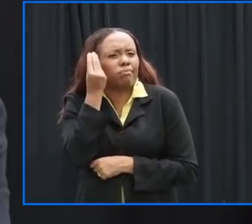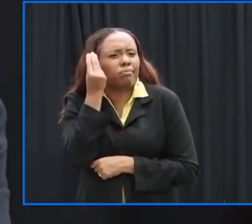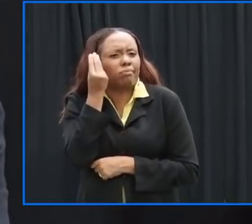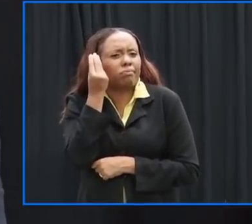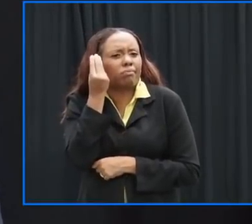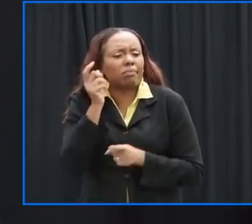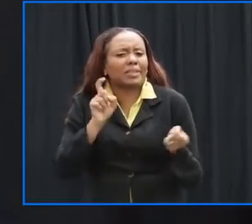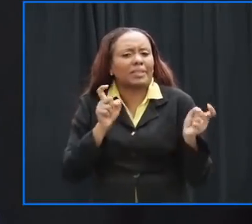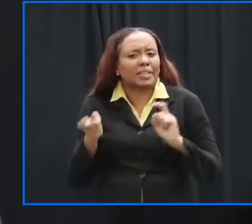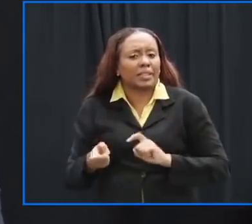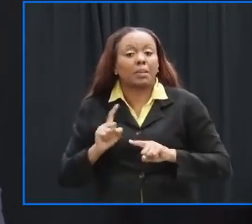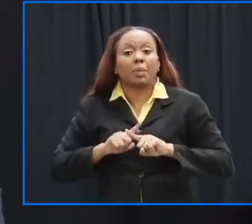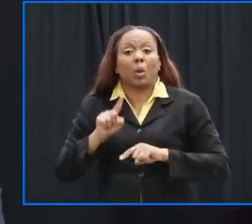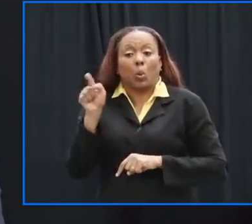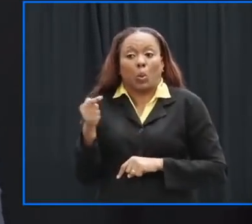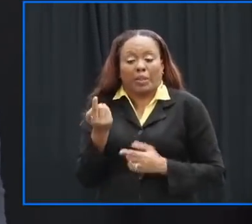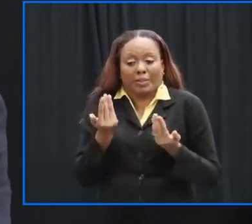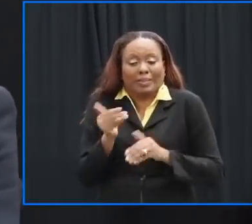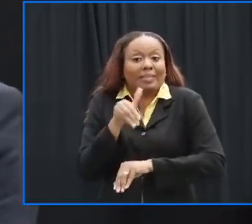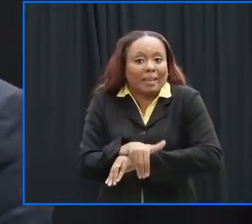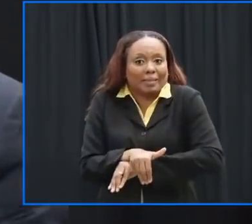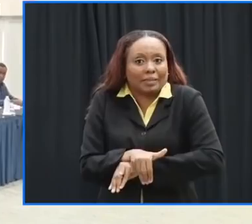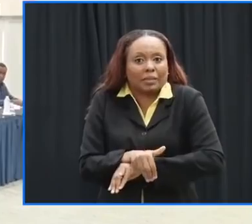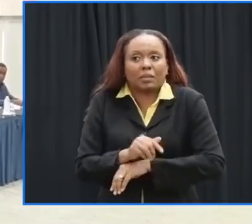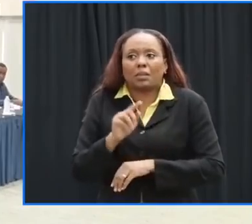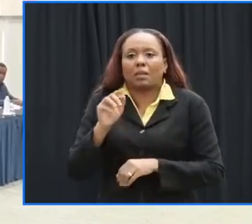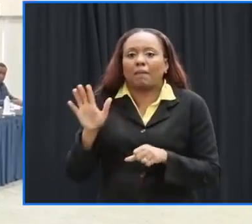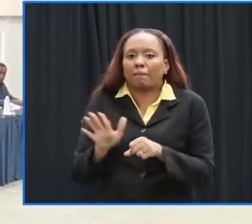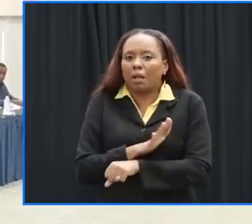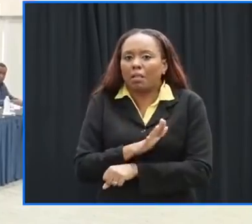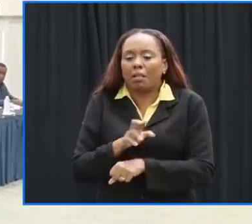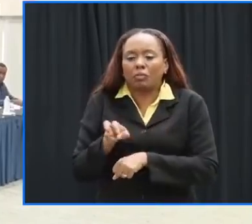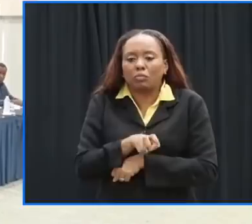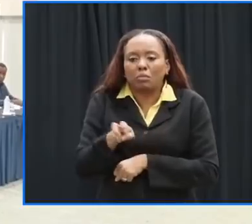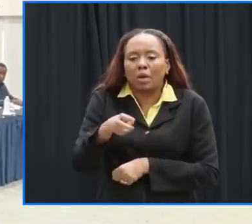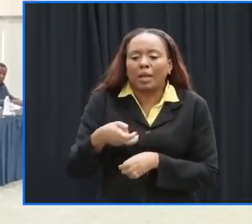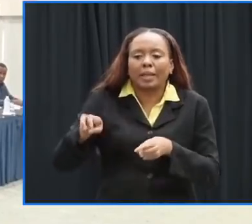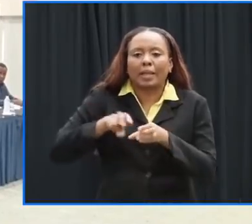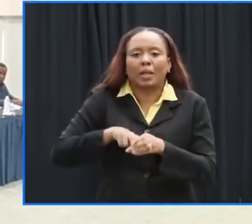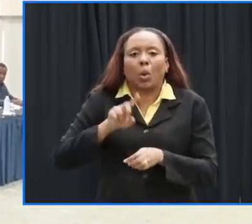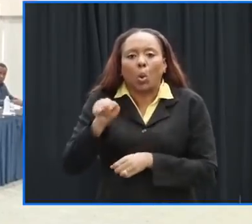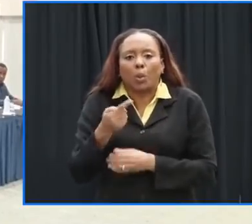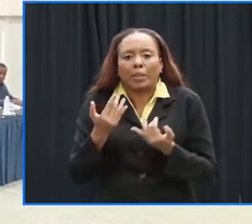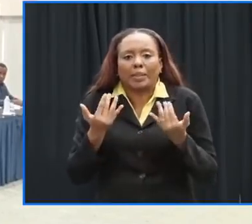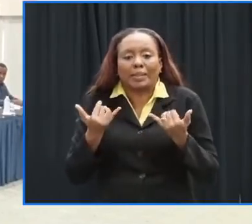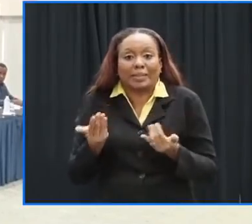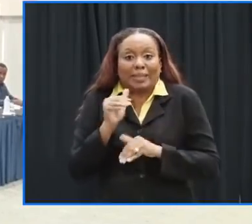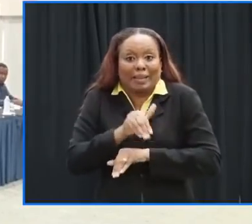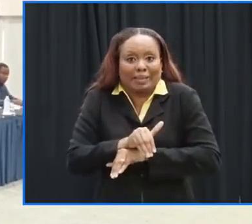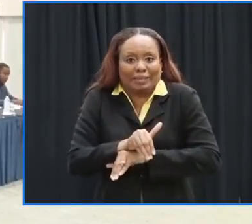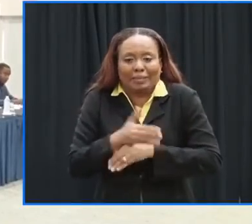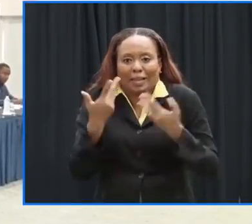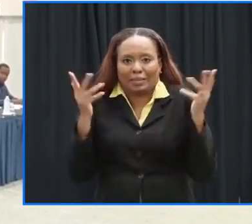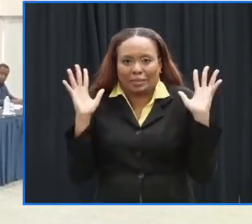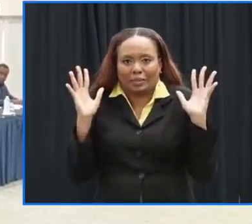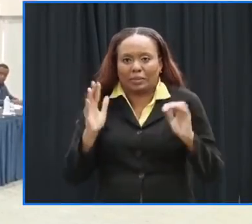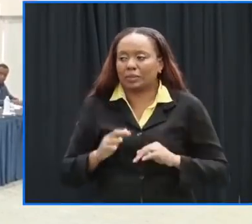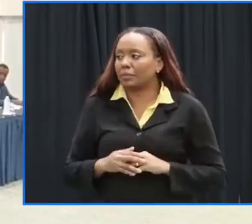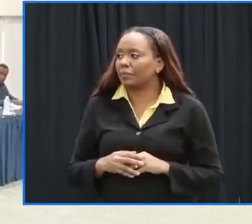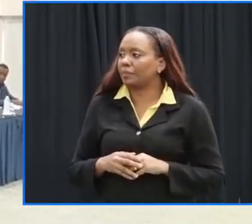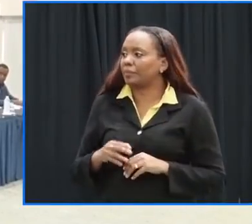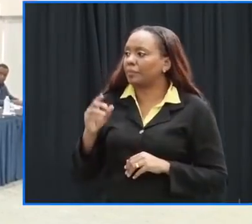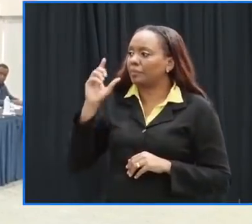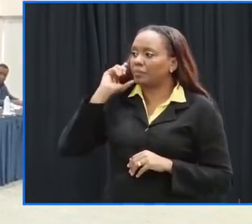is only for tonight thank you um at this stage minister the